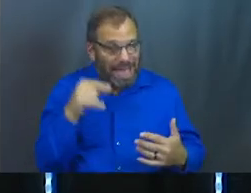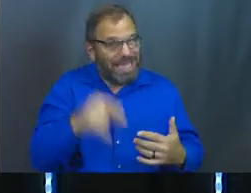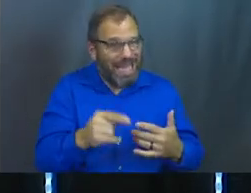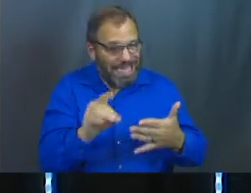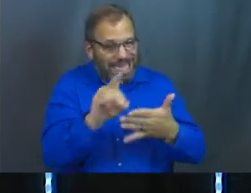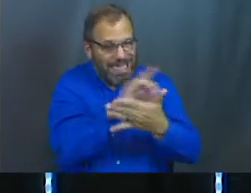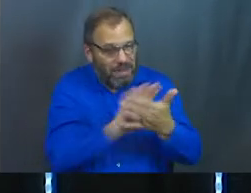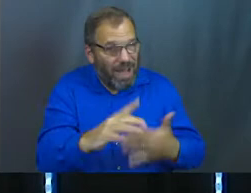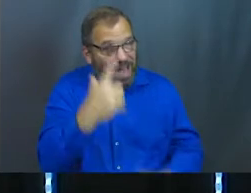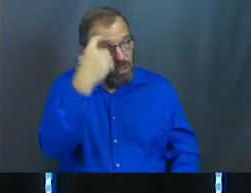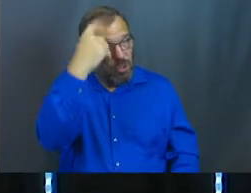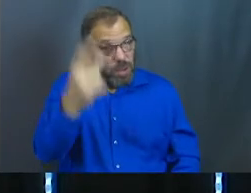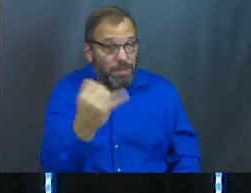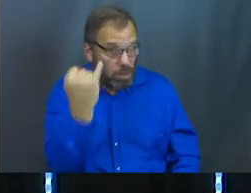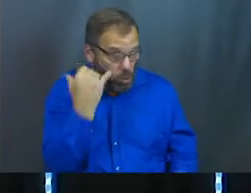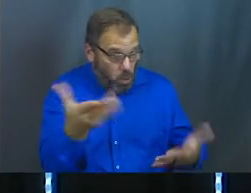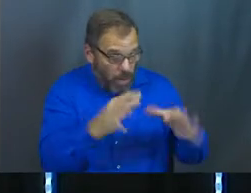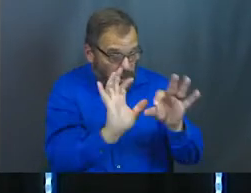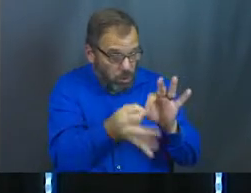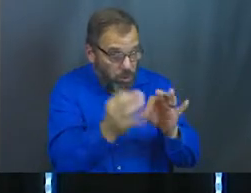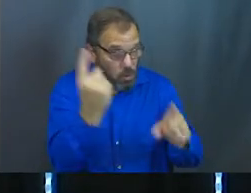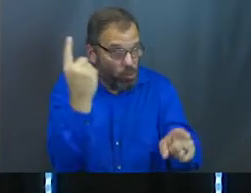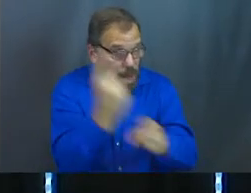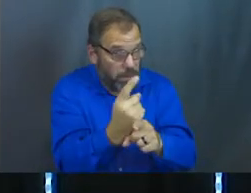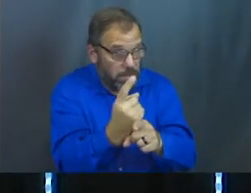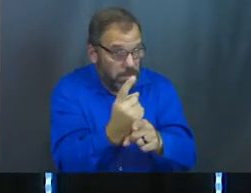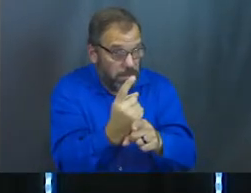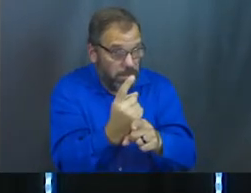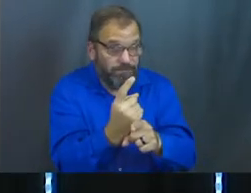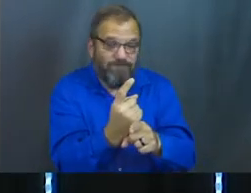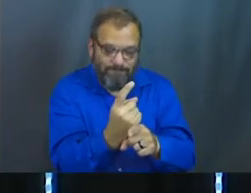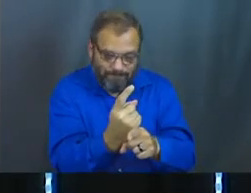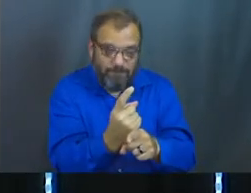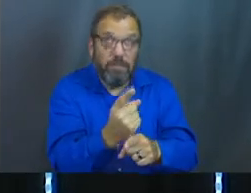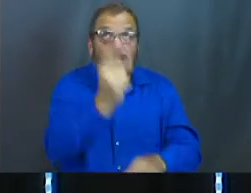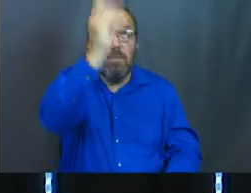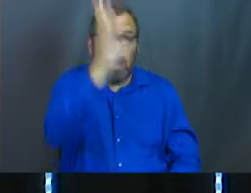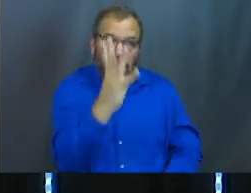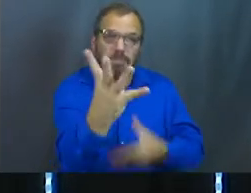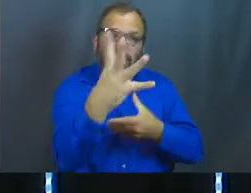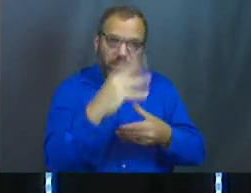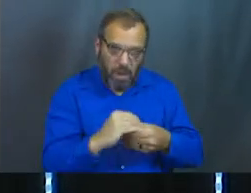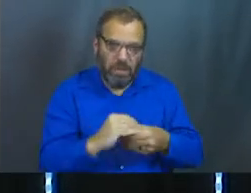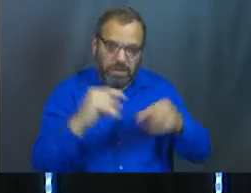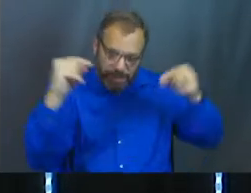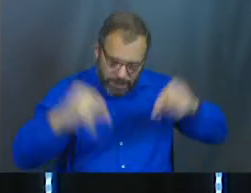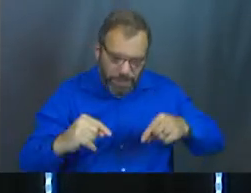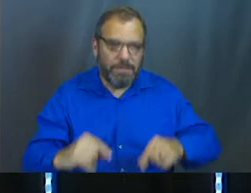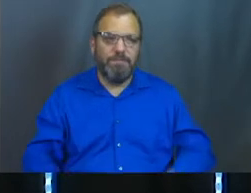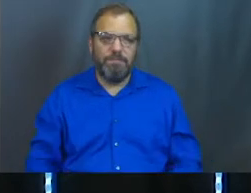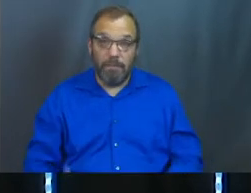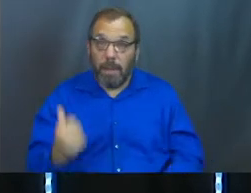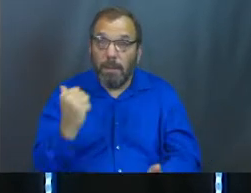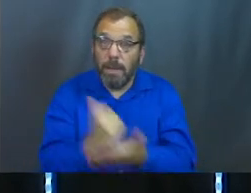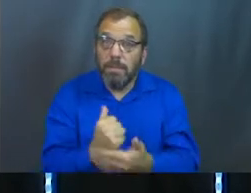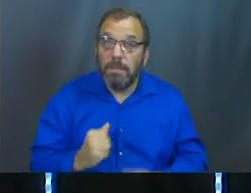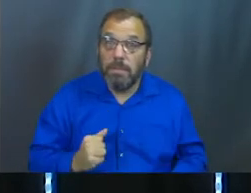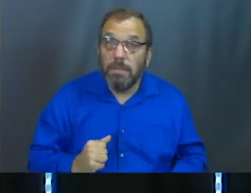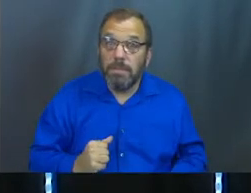this is a divine dream, and if you want this to go right, we need God to be here. Amen?